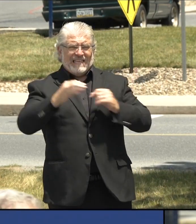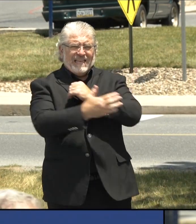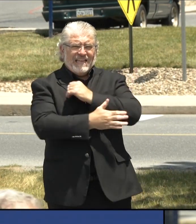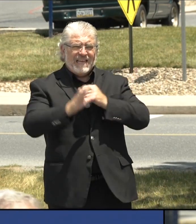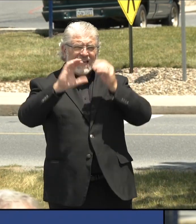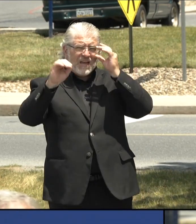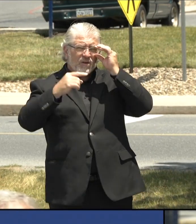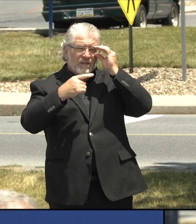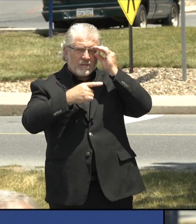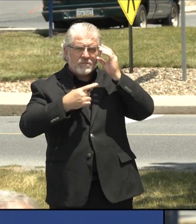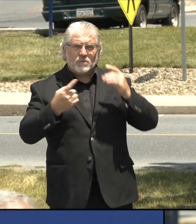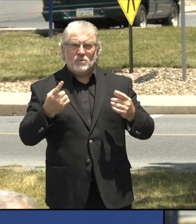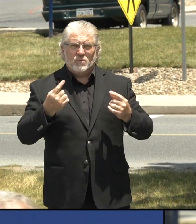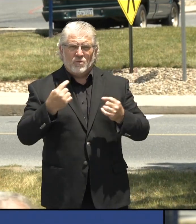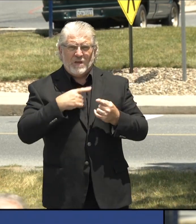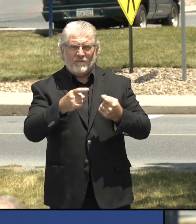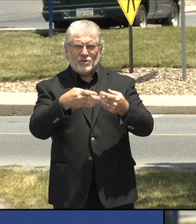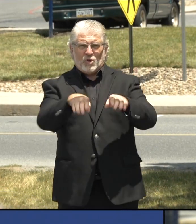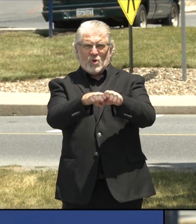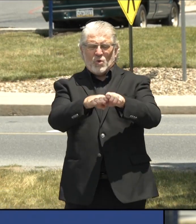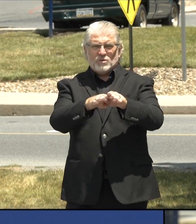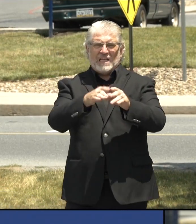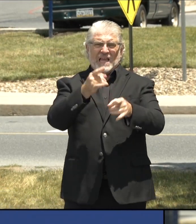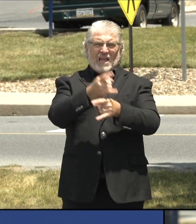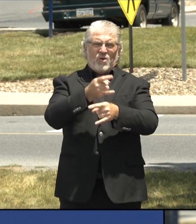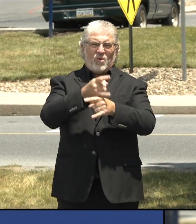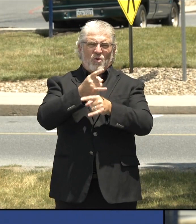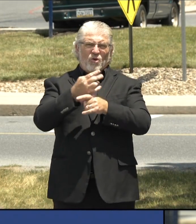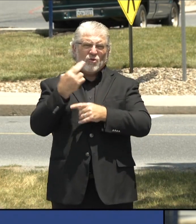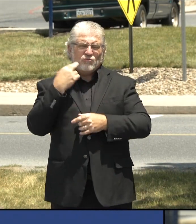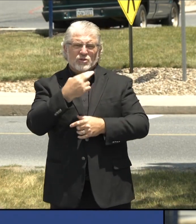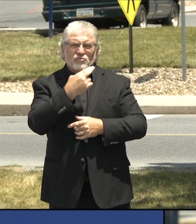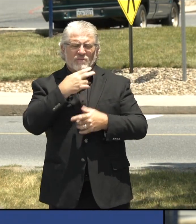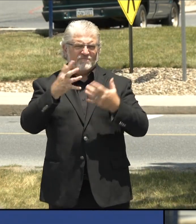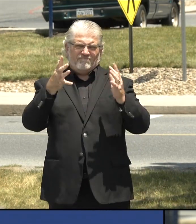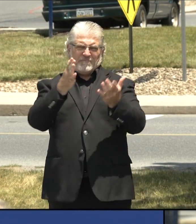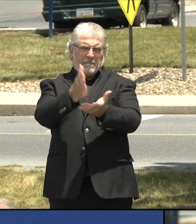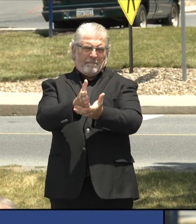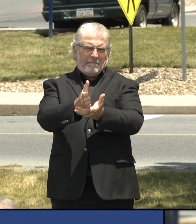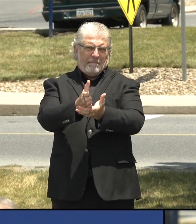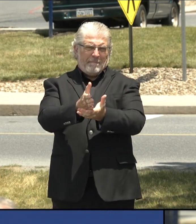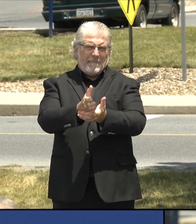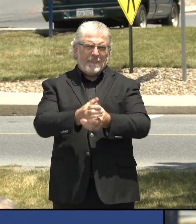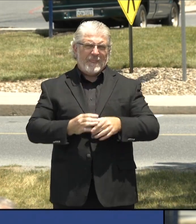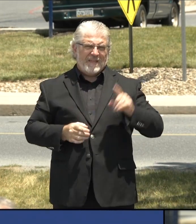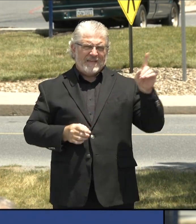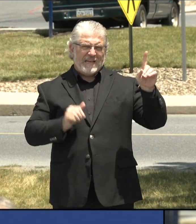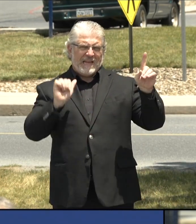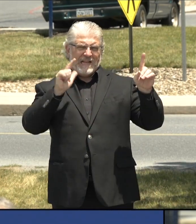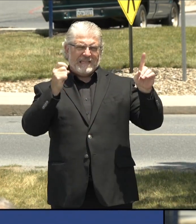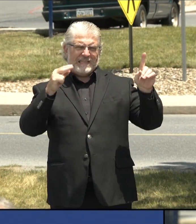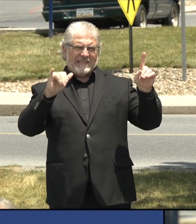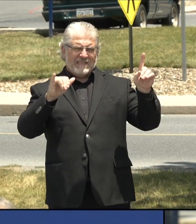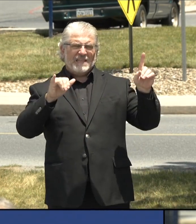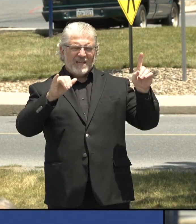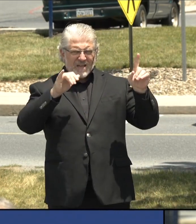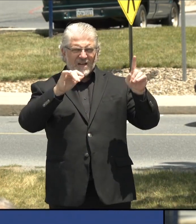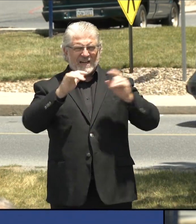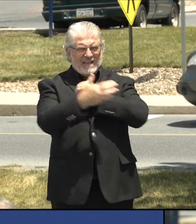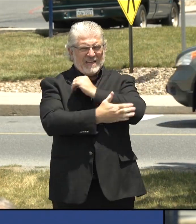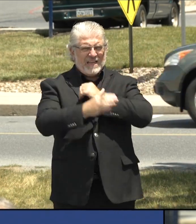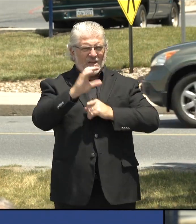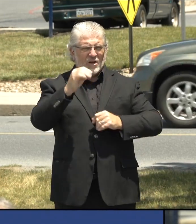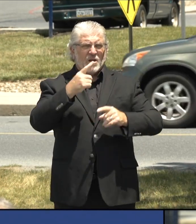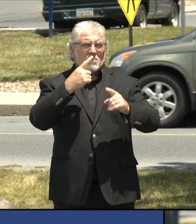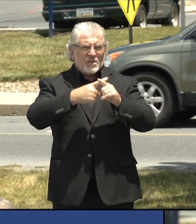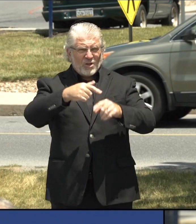the service of alcohol and restaurants in Allegheny County. I think other places are looking at maybe